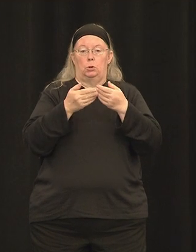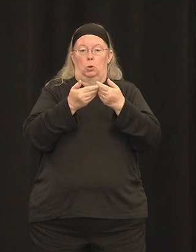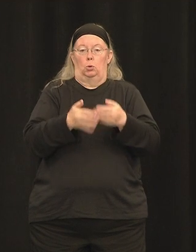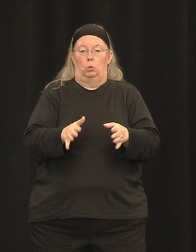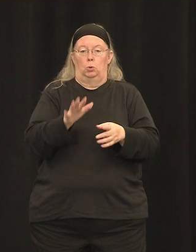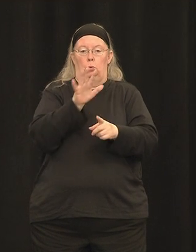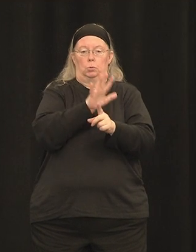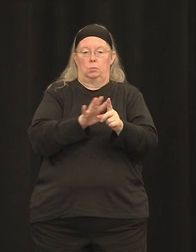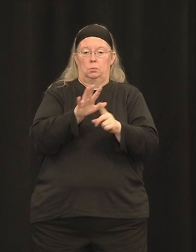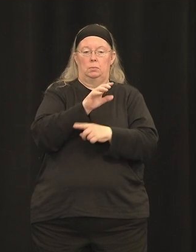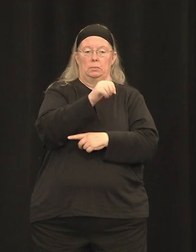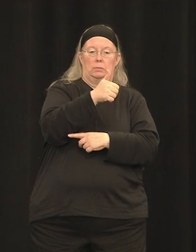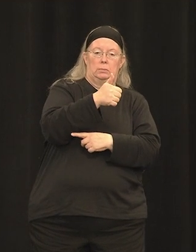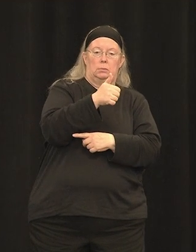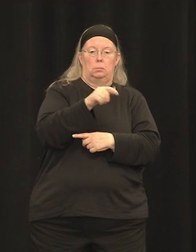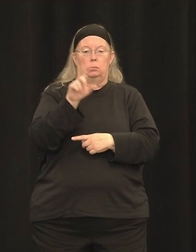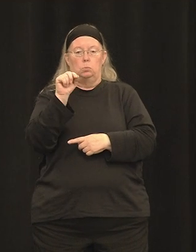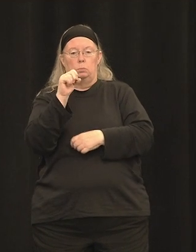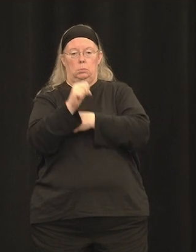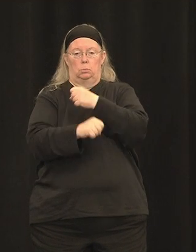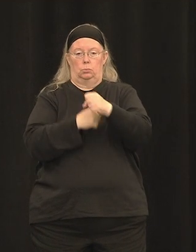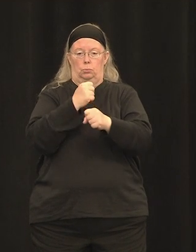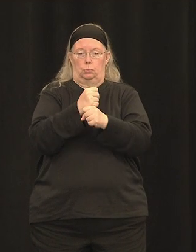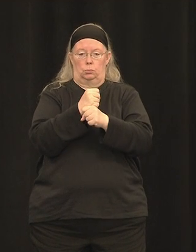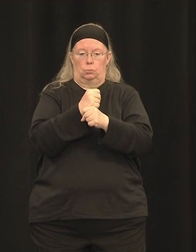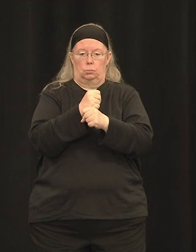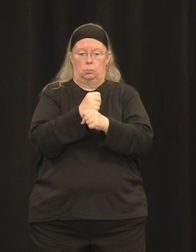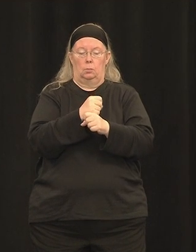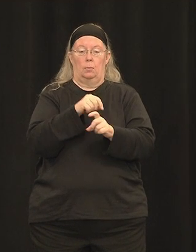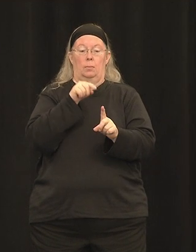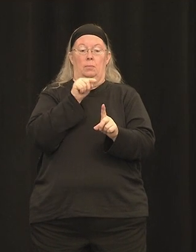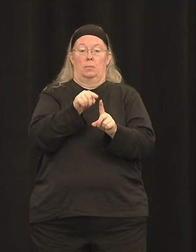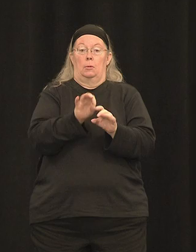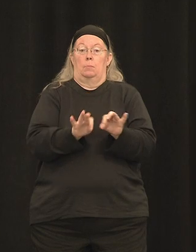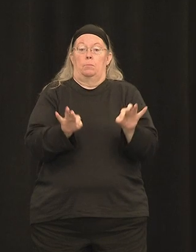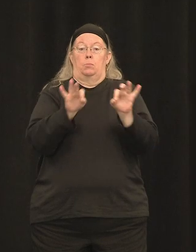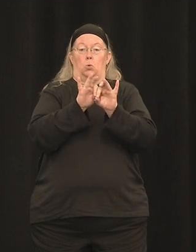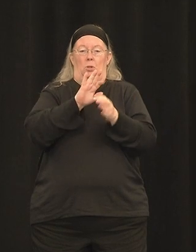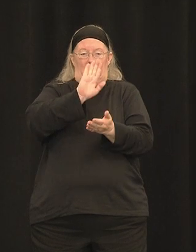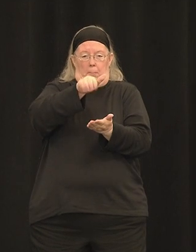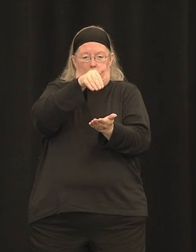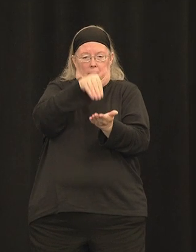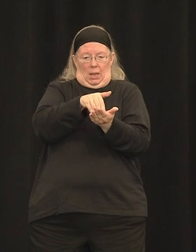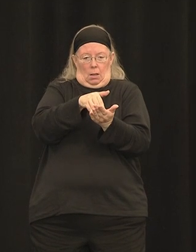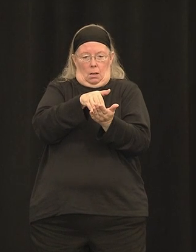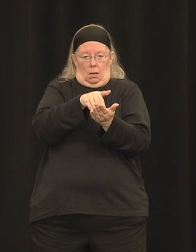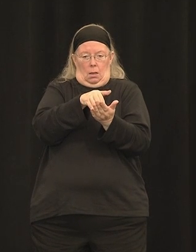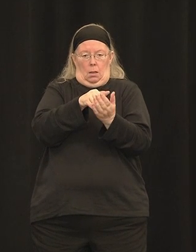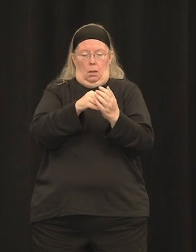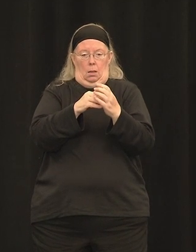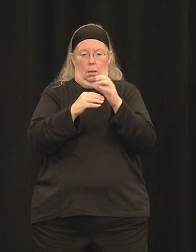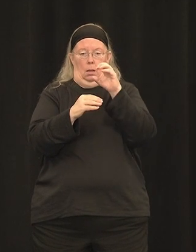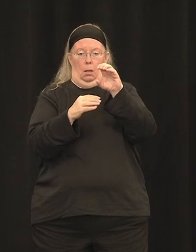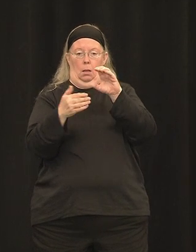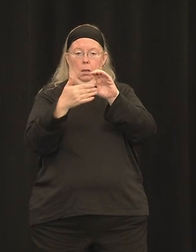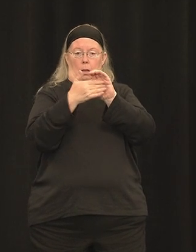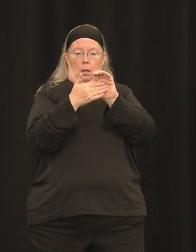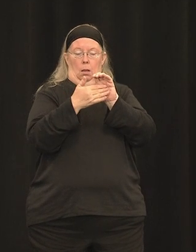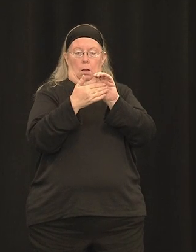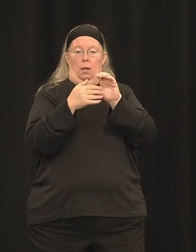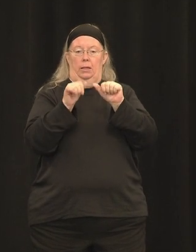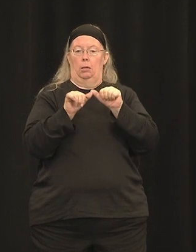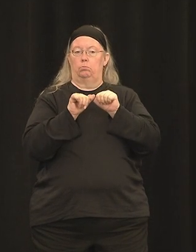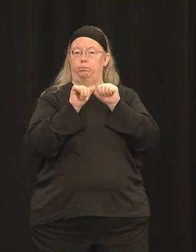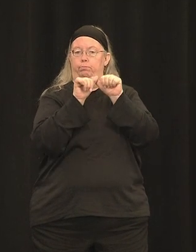But really important is that those central photoreceptors, those cones, can stick around for multiple decades. Patients tend to